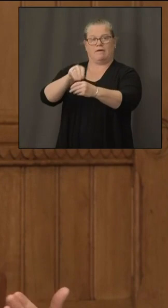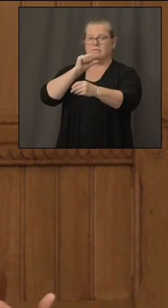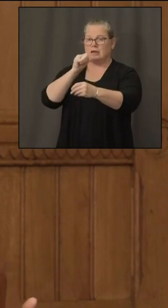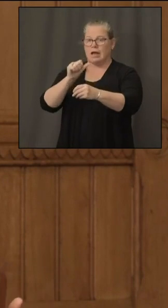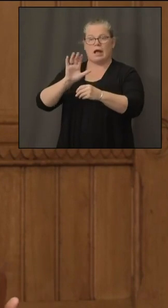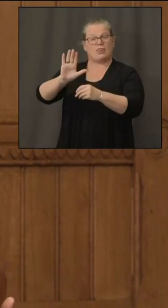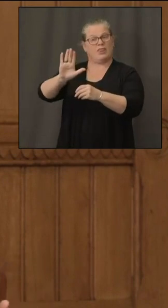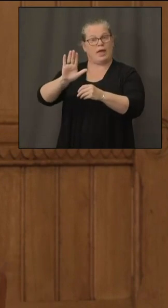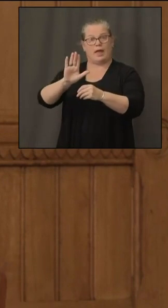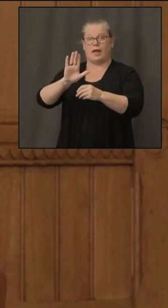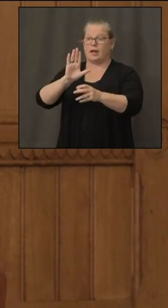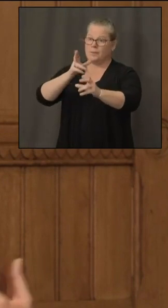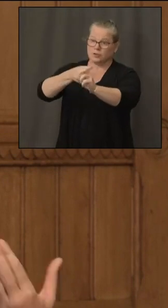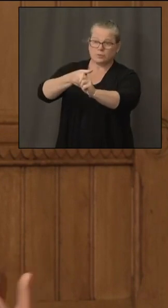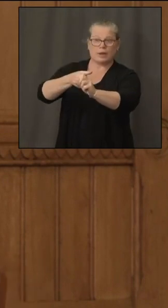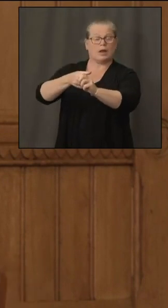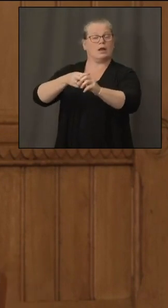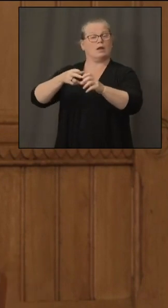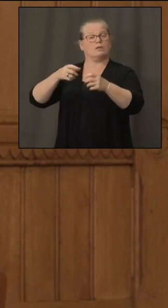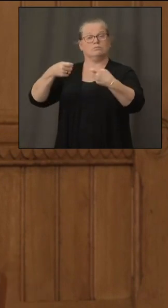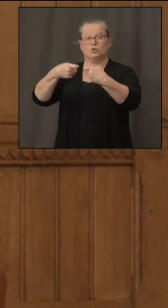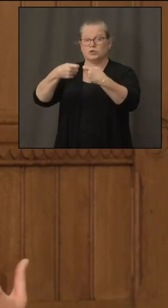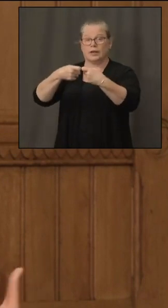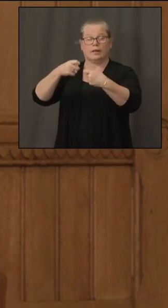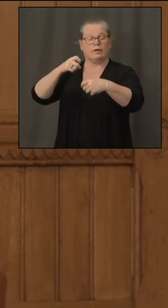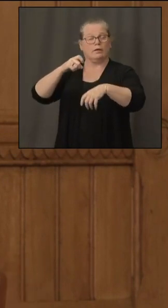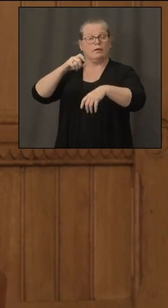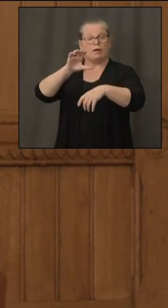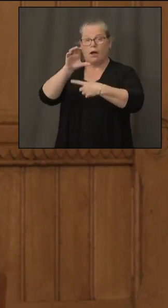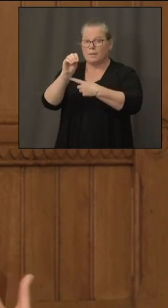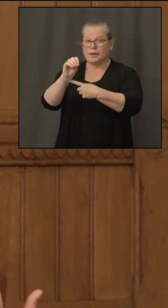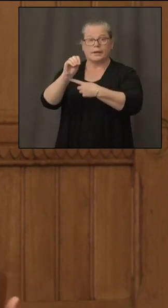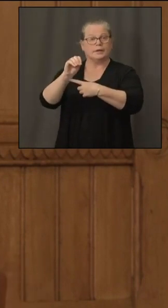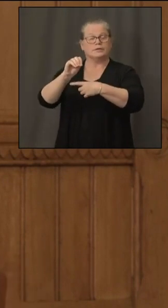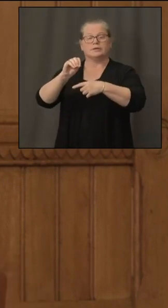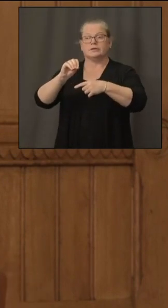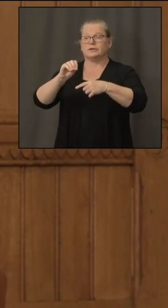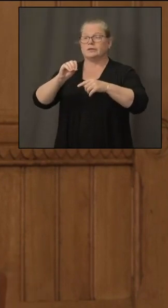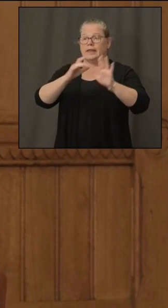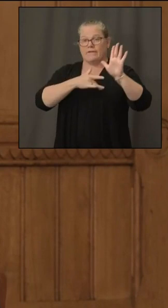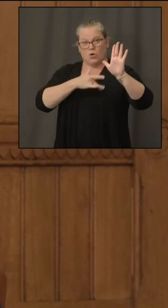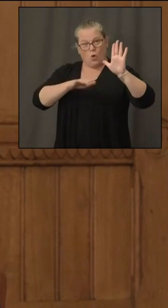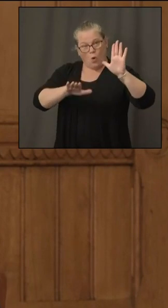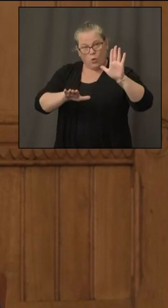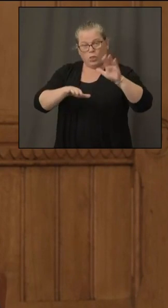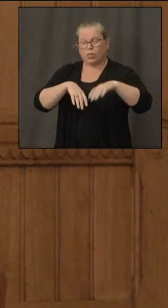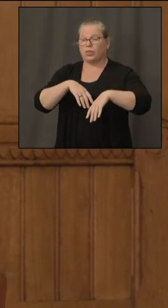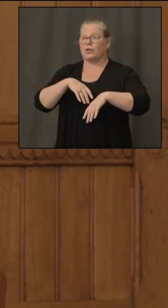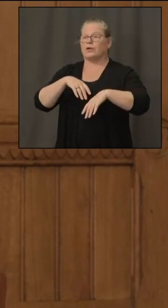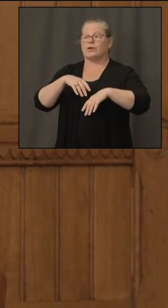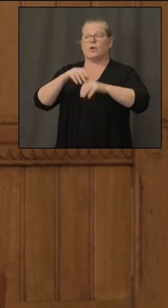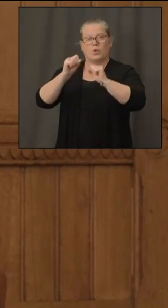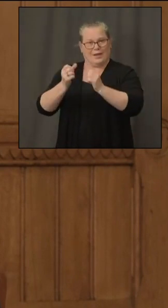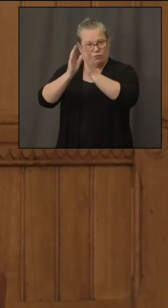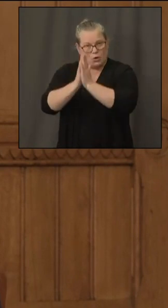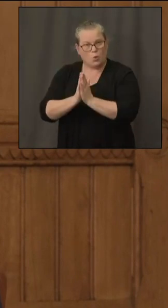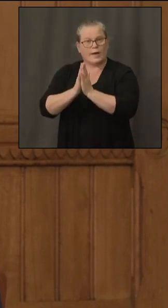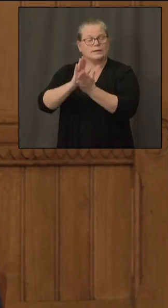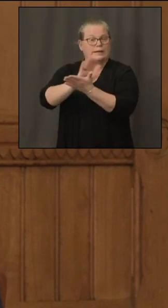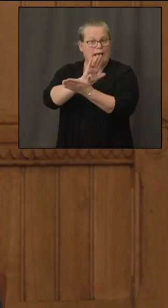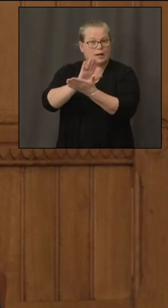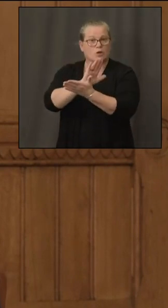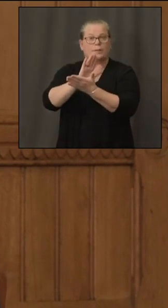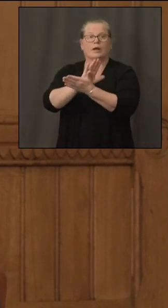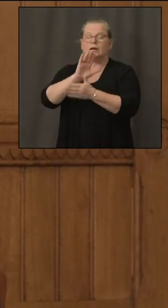to ask questions of the utilities all the utilities witnesses will be under oath we have the ability to uh documents um